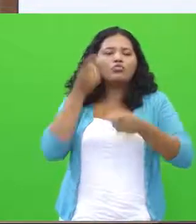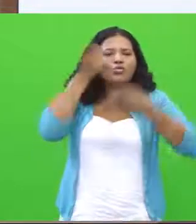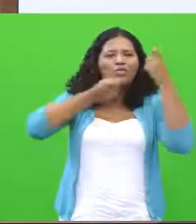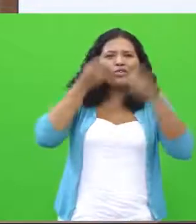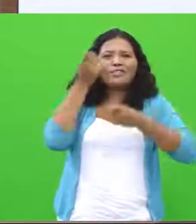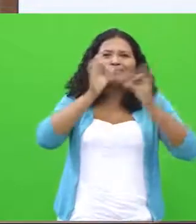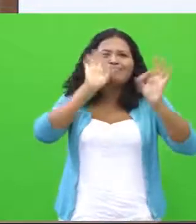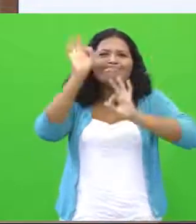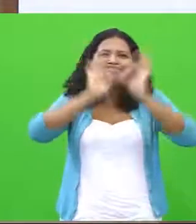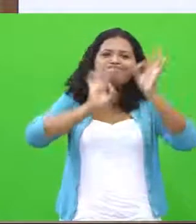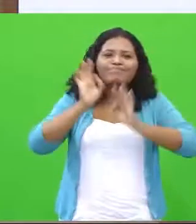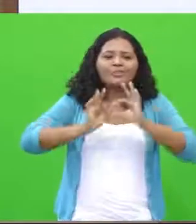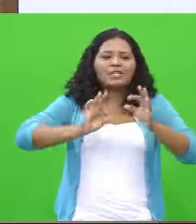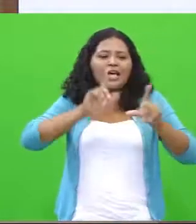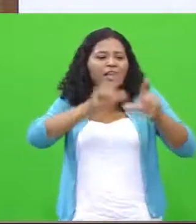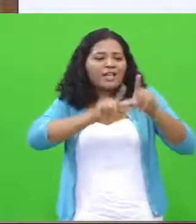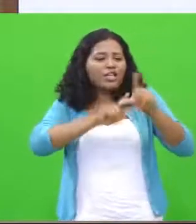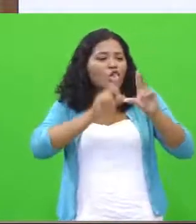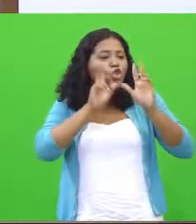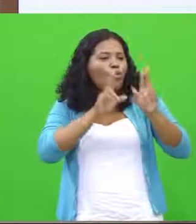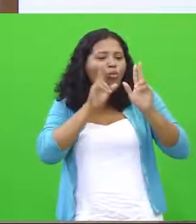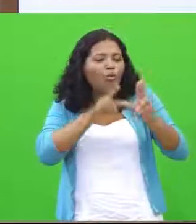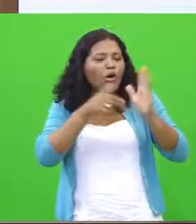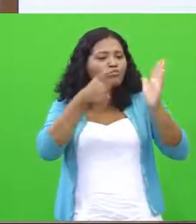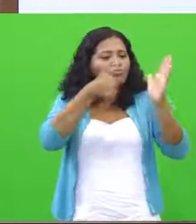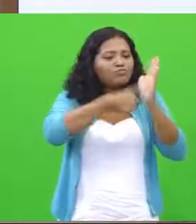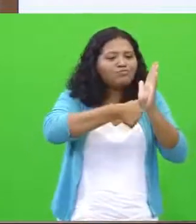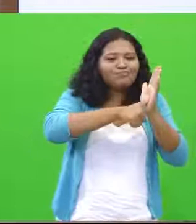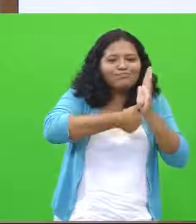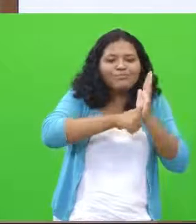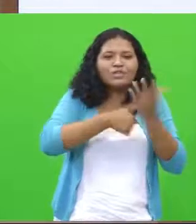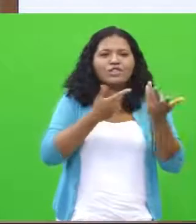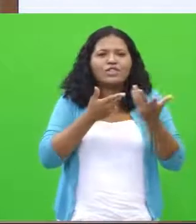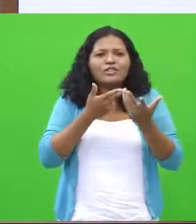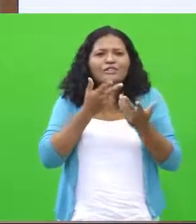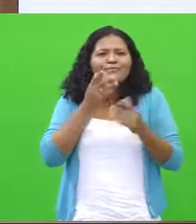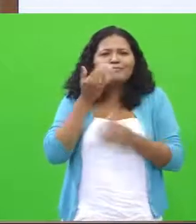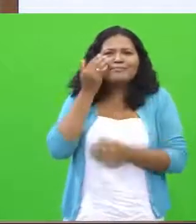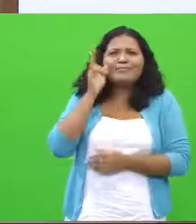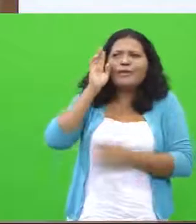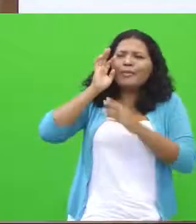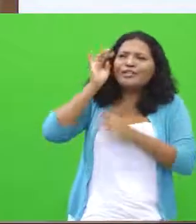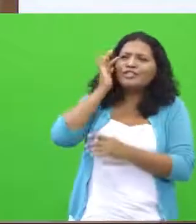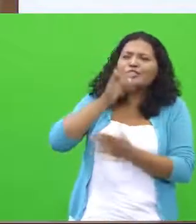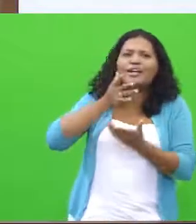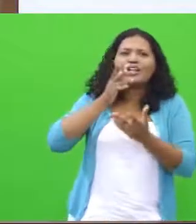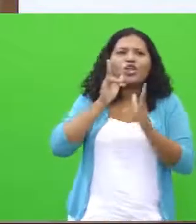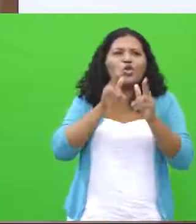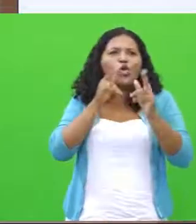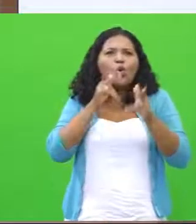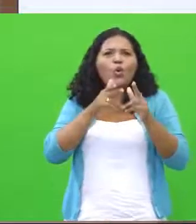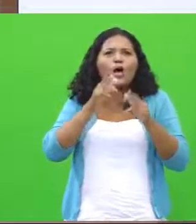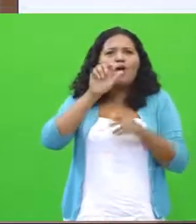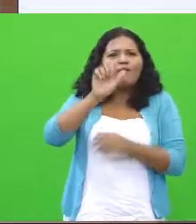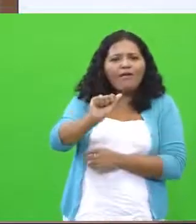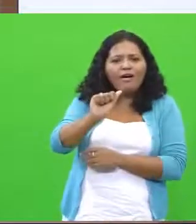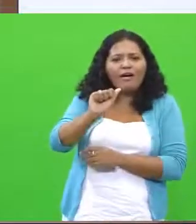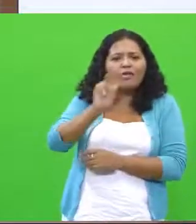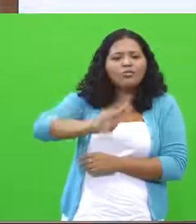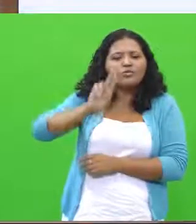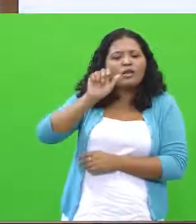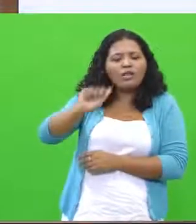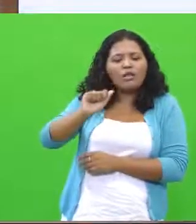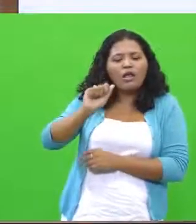letter according to identity. You already imagine you putting all the letters that you identified in your name, in your identity, in your writing,